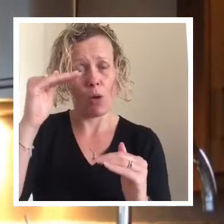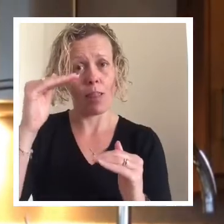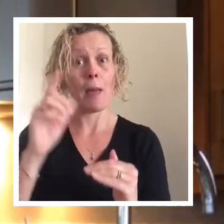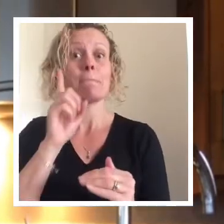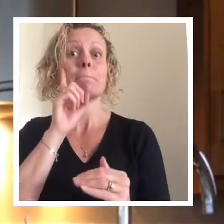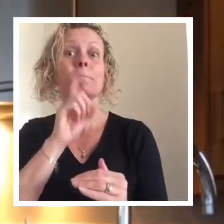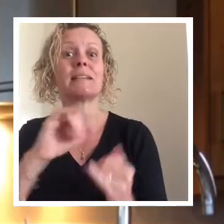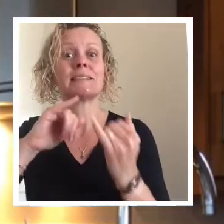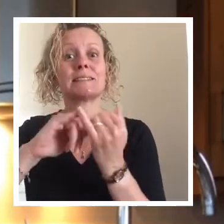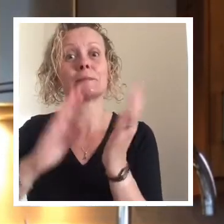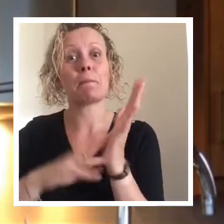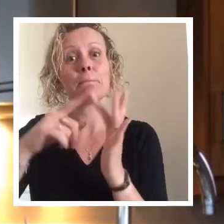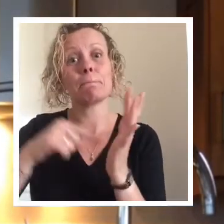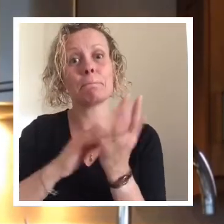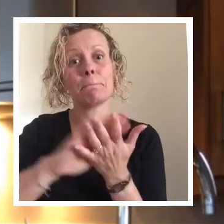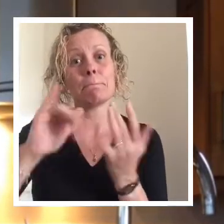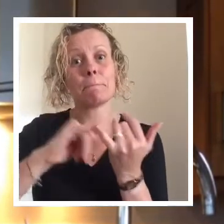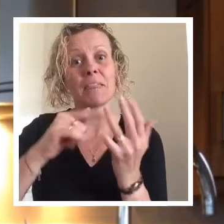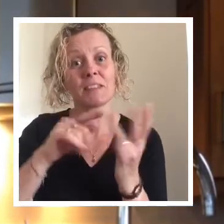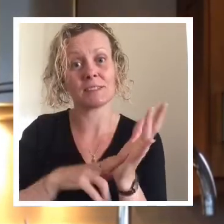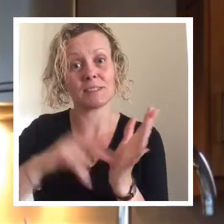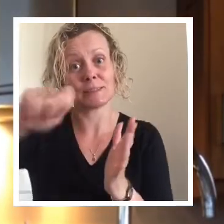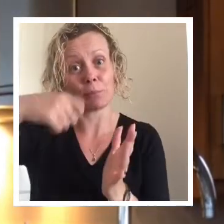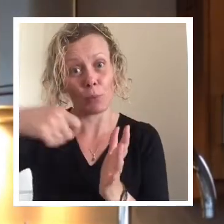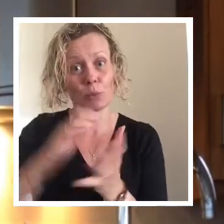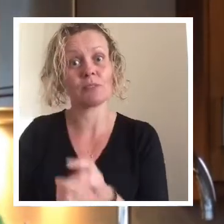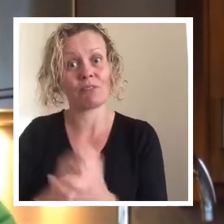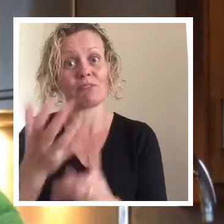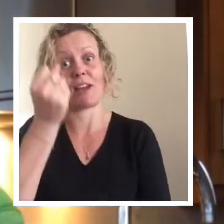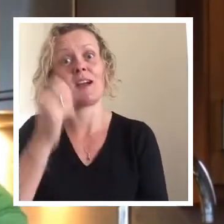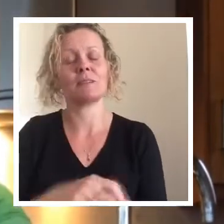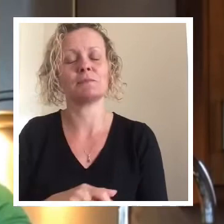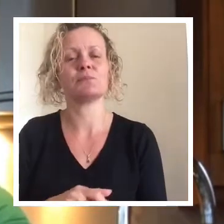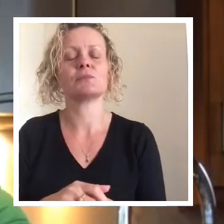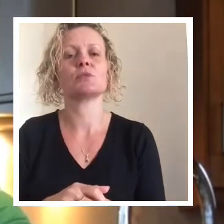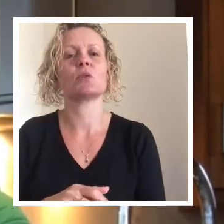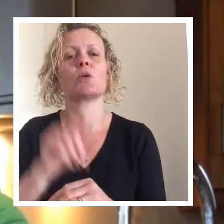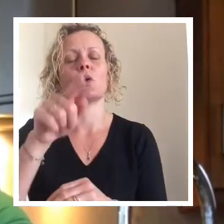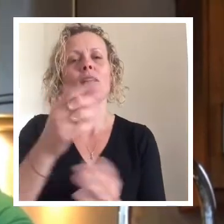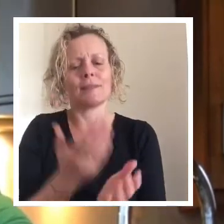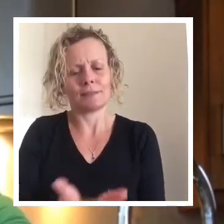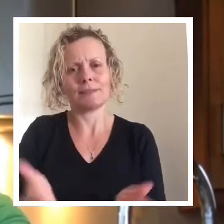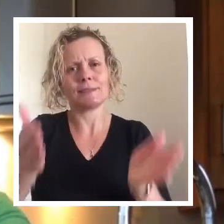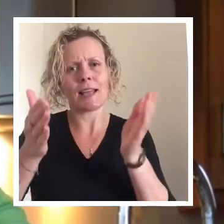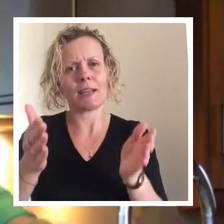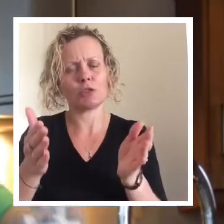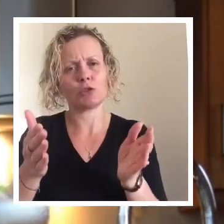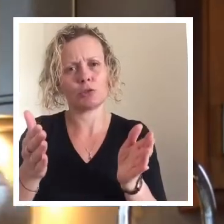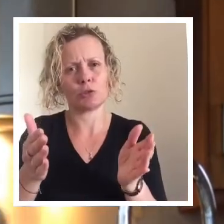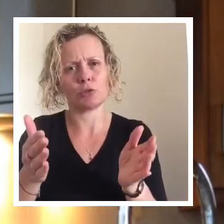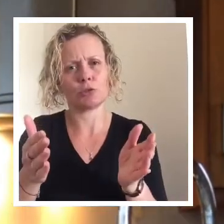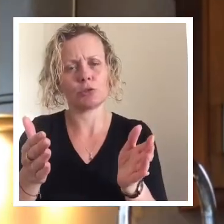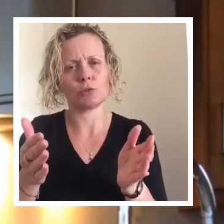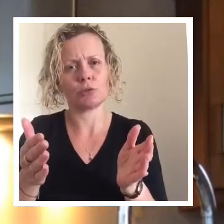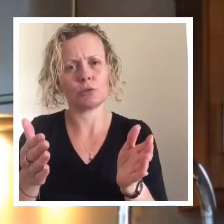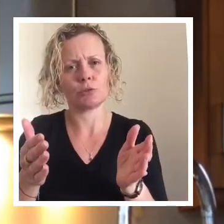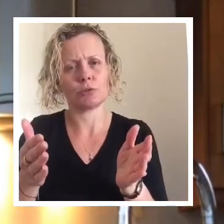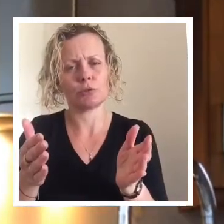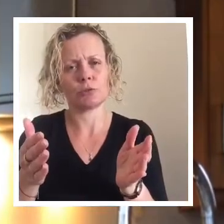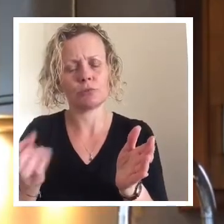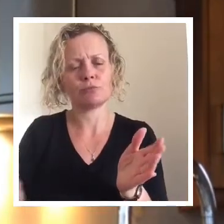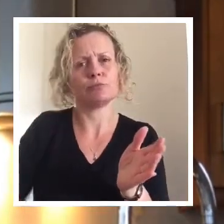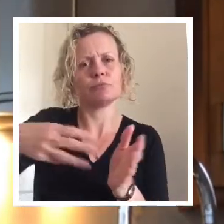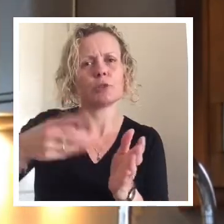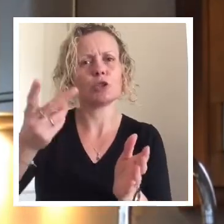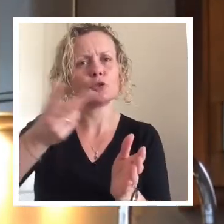A Mrs. Nissen spoon. So we're going to use her this week. So in our dish, we are going to add our